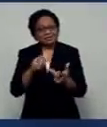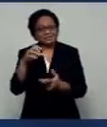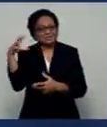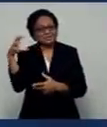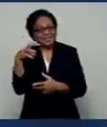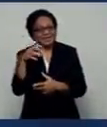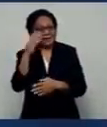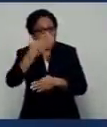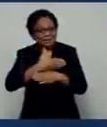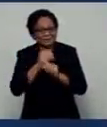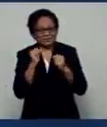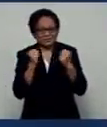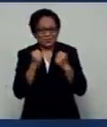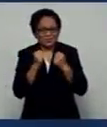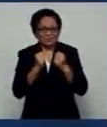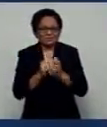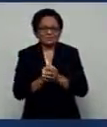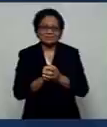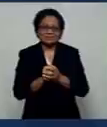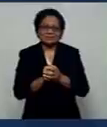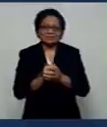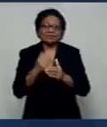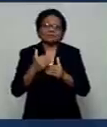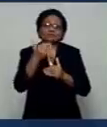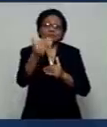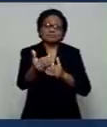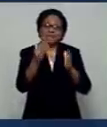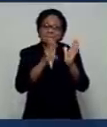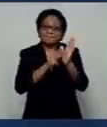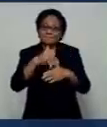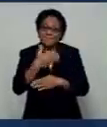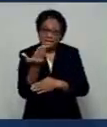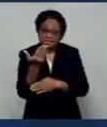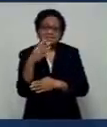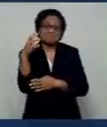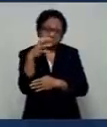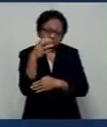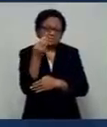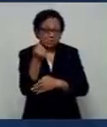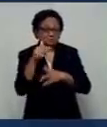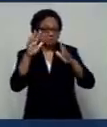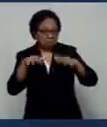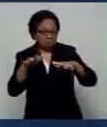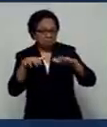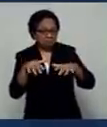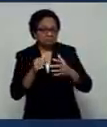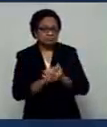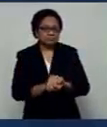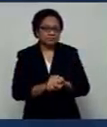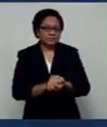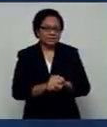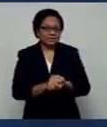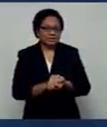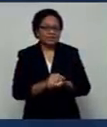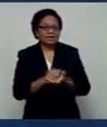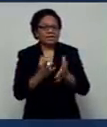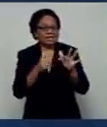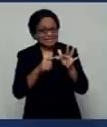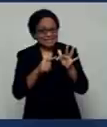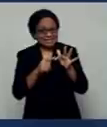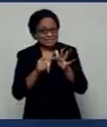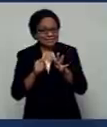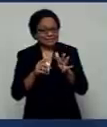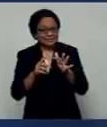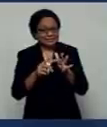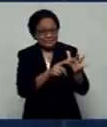cold nights. Looking further on to Monday, fine apart from brief showers over the eastern parts and interior of the larger